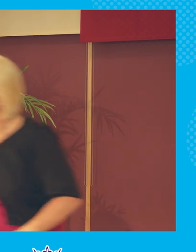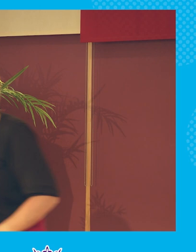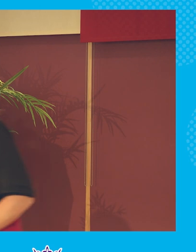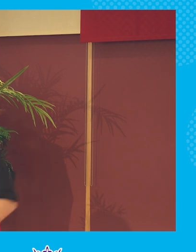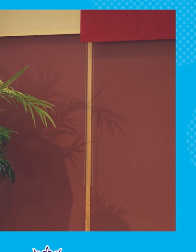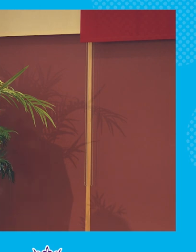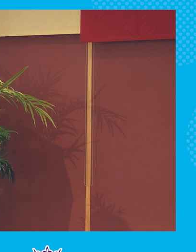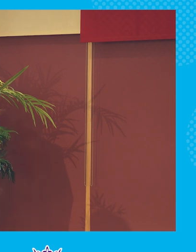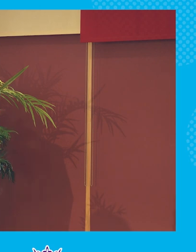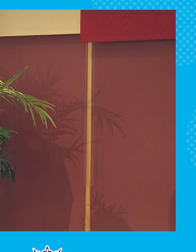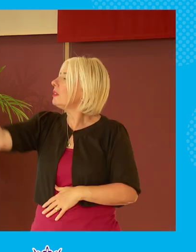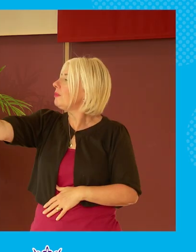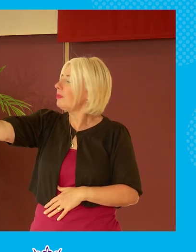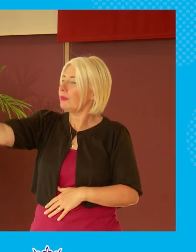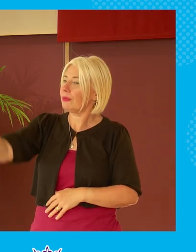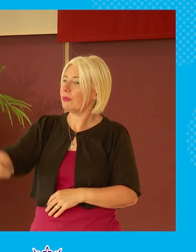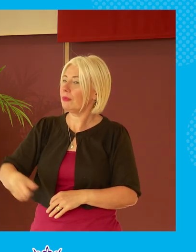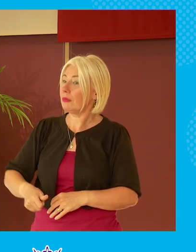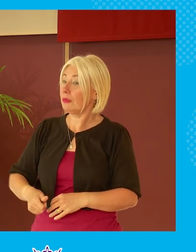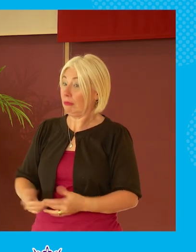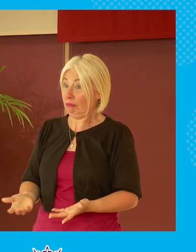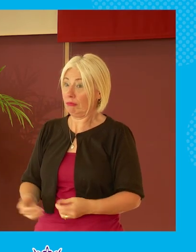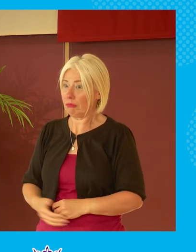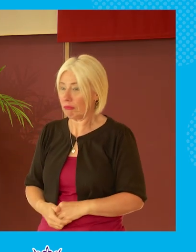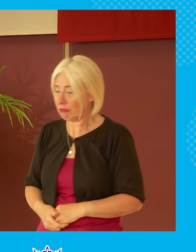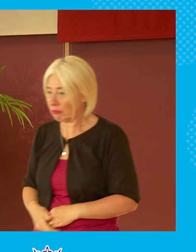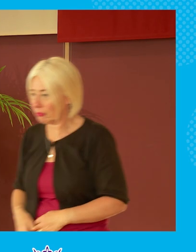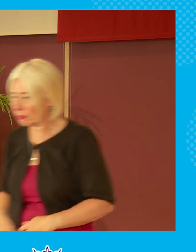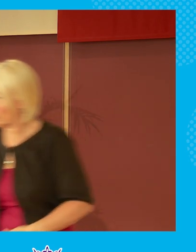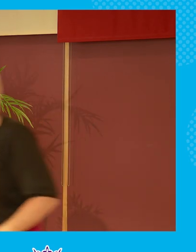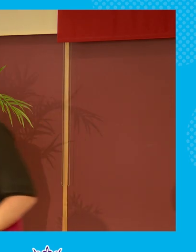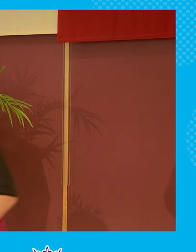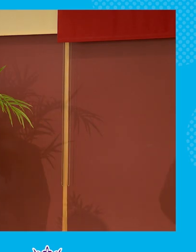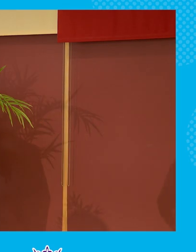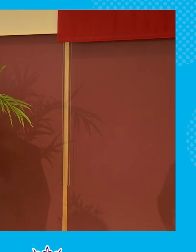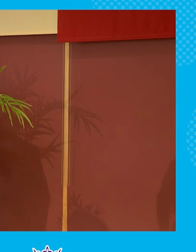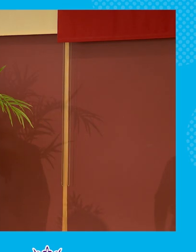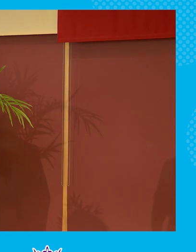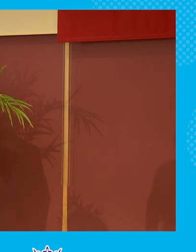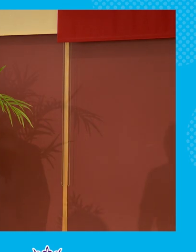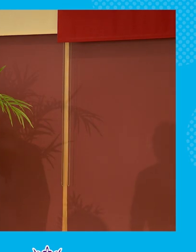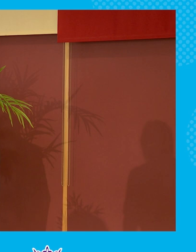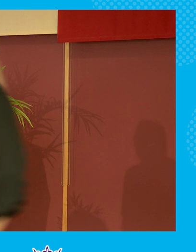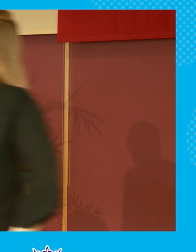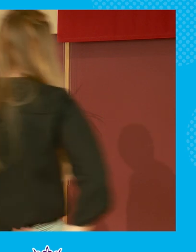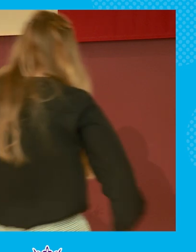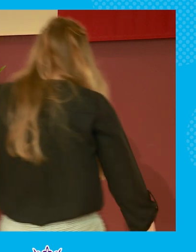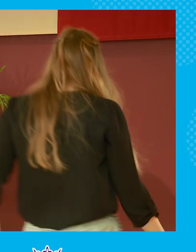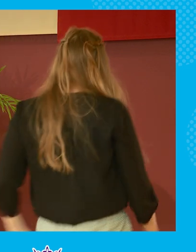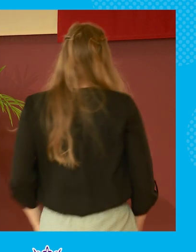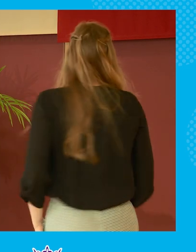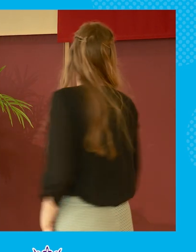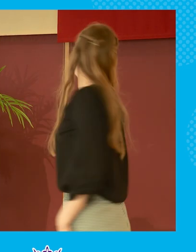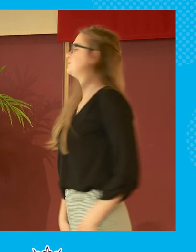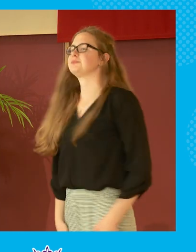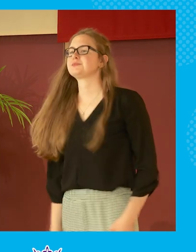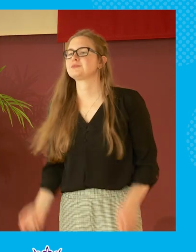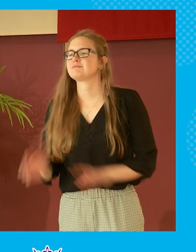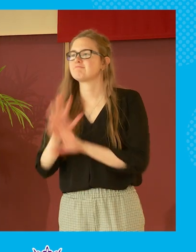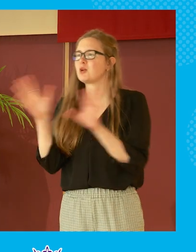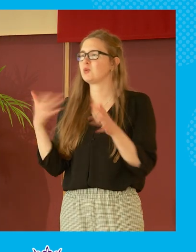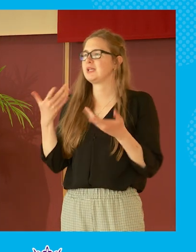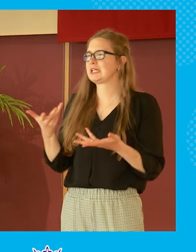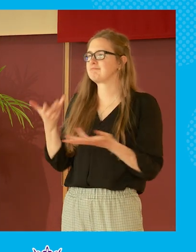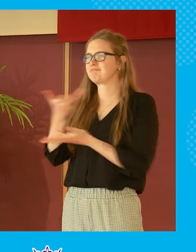maybe we'll come back to to the panel um hi so we're here talking about you know disagreeing agreeably